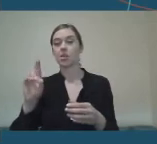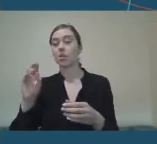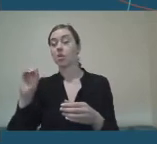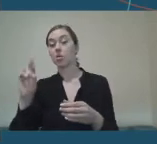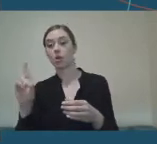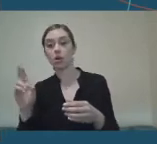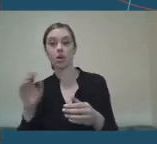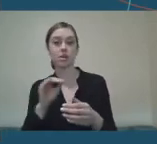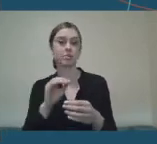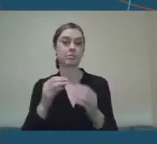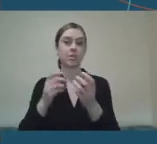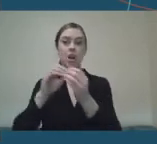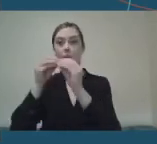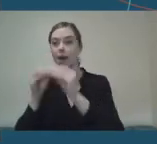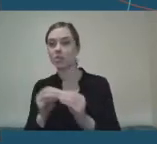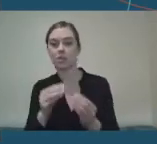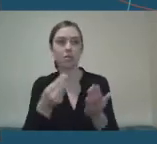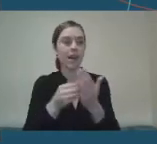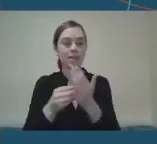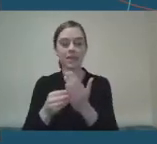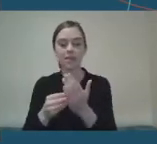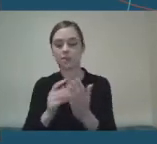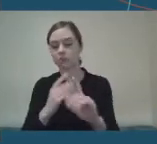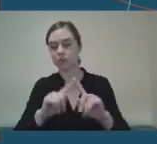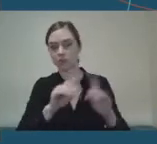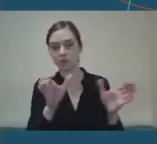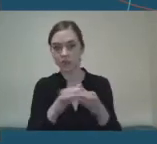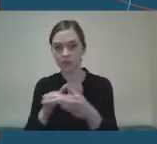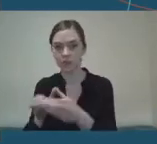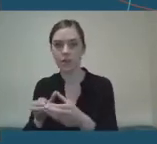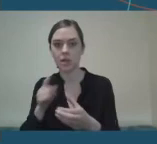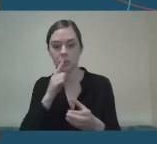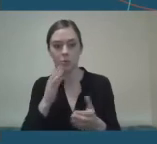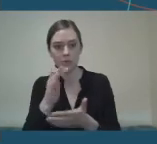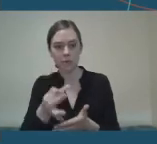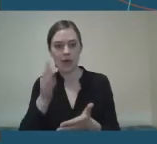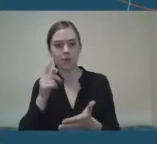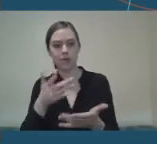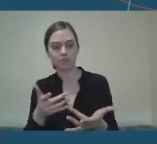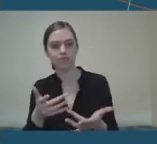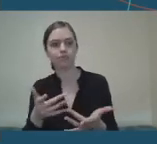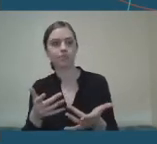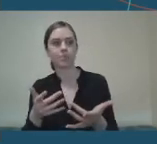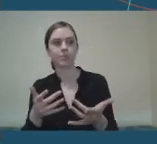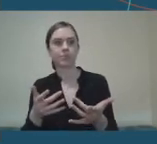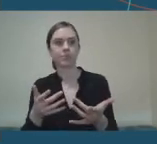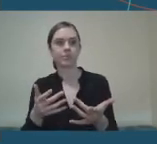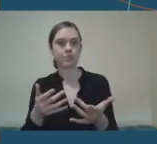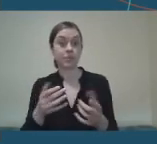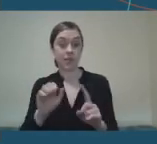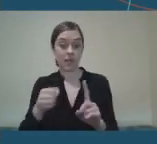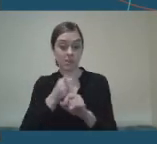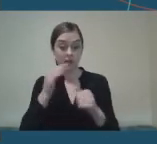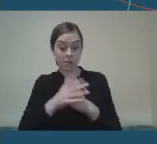finance. And we found that in some in a lot of areas that the impact of COVID-19 was was